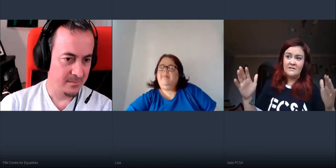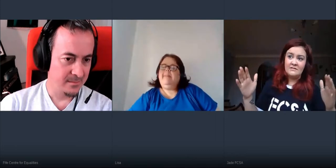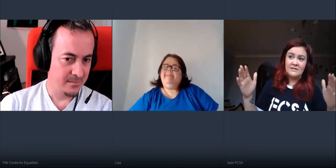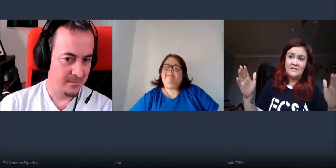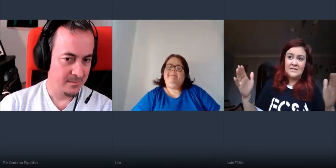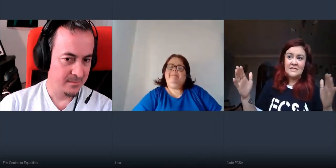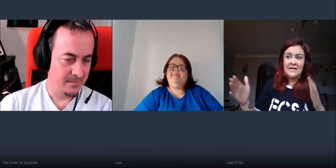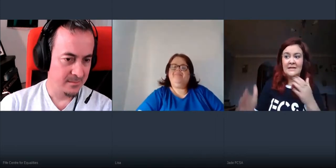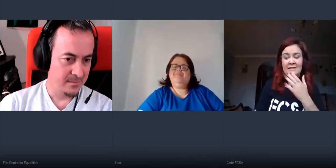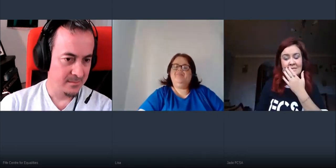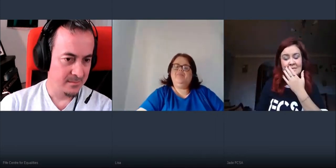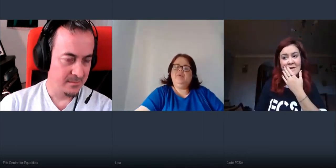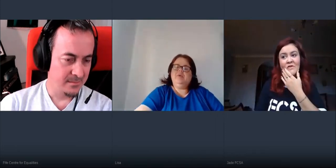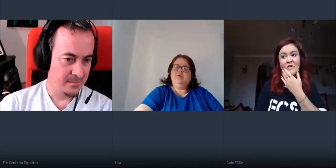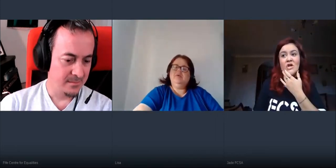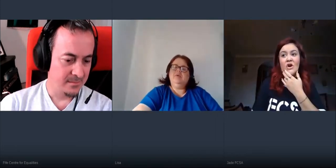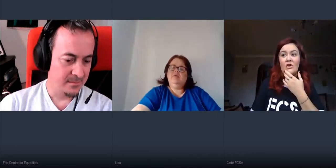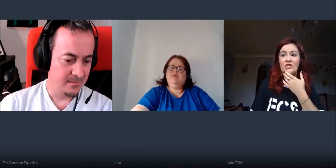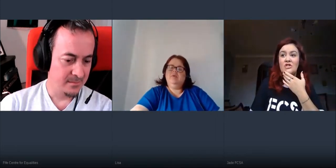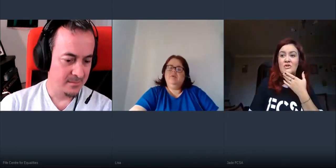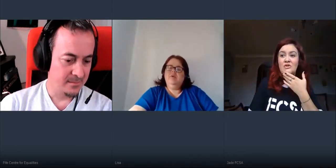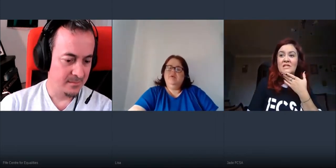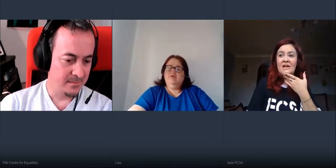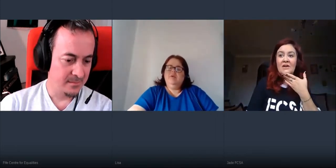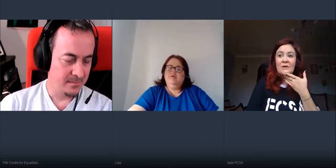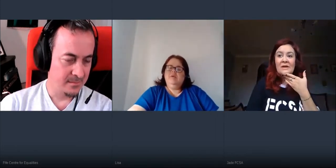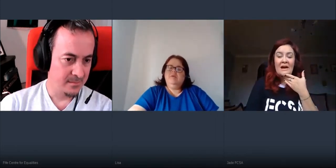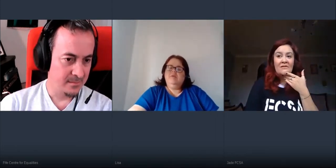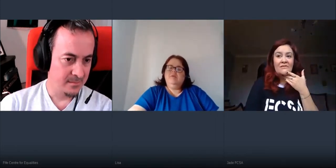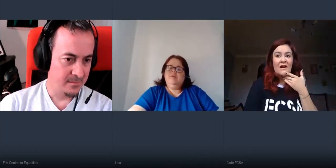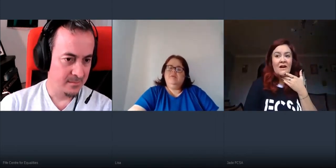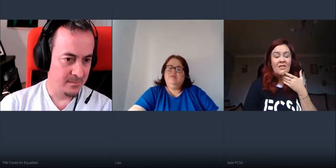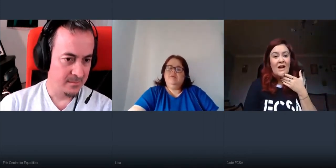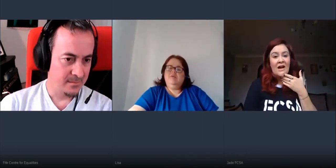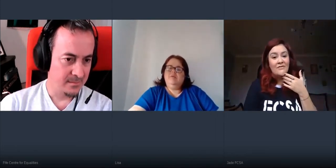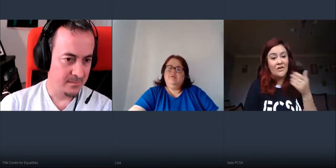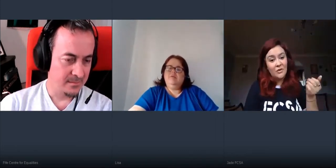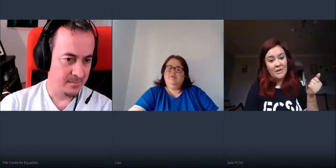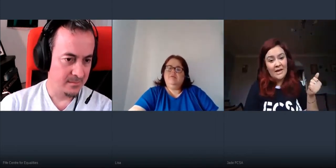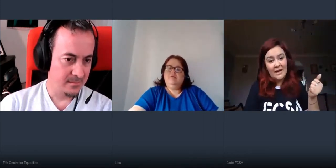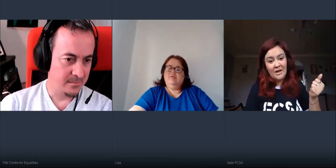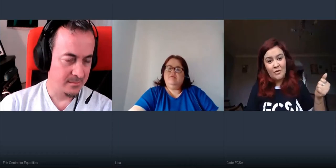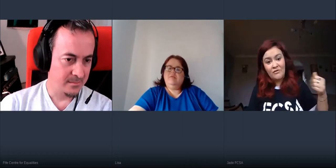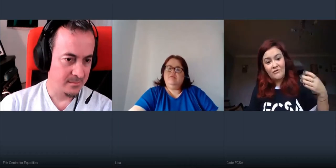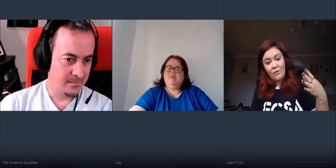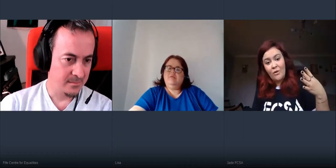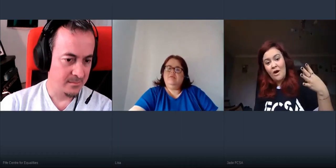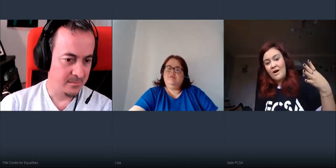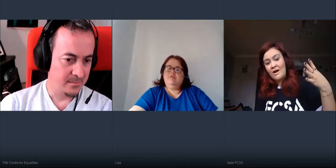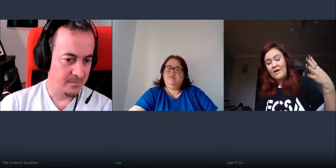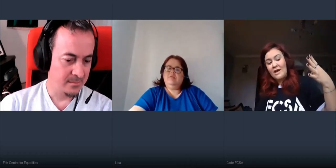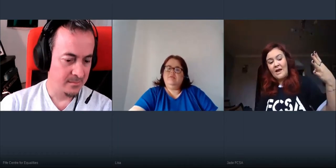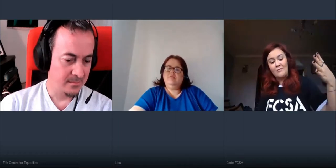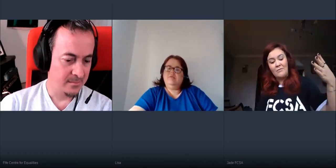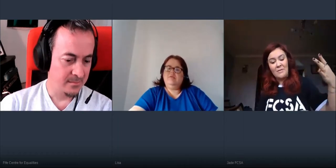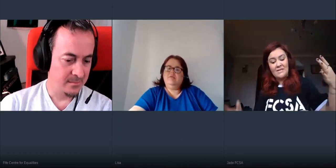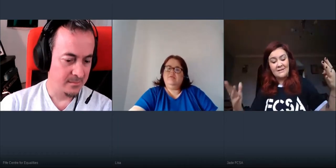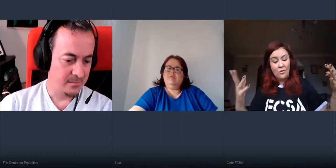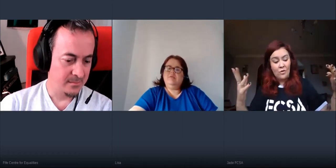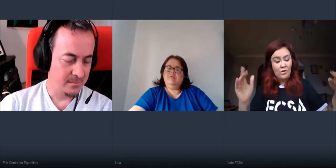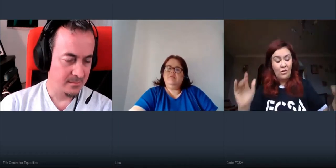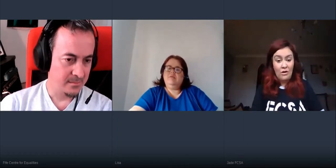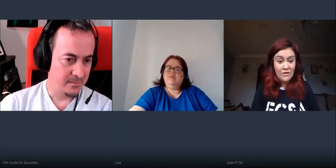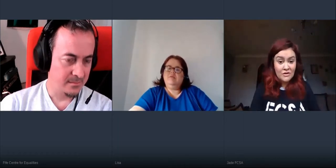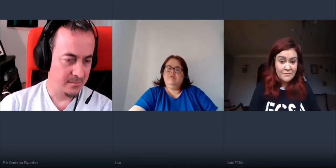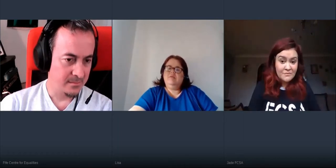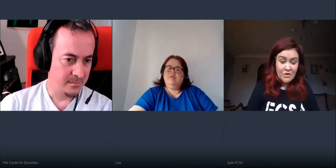distance guidelines and stuff on the tuesday we have a live q a with four um amazing local